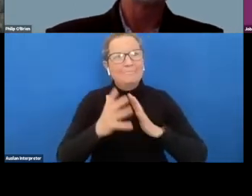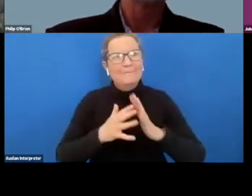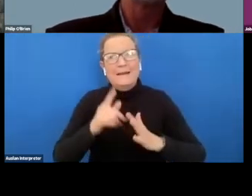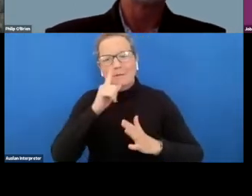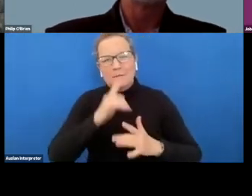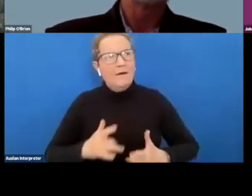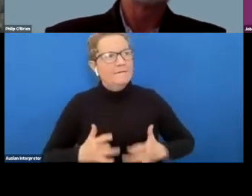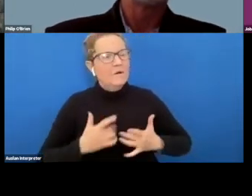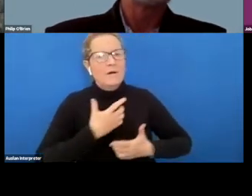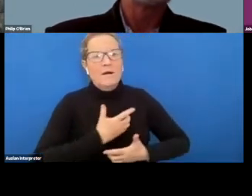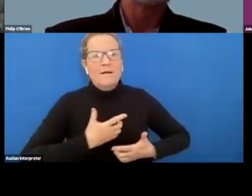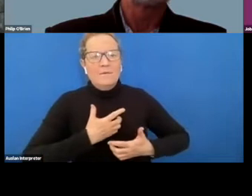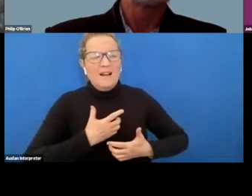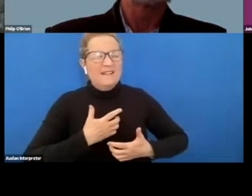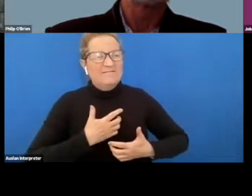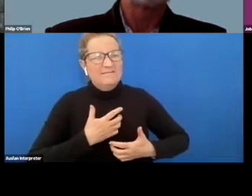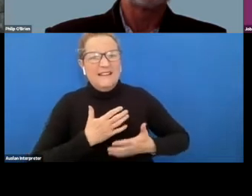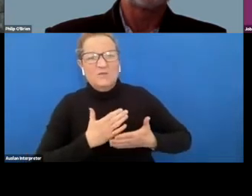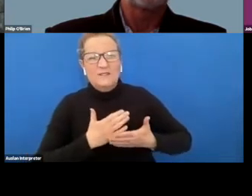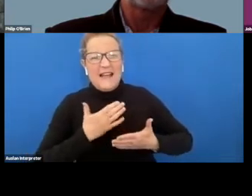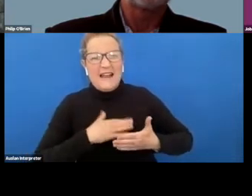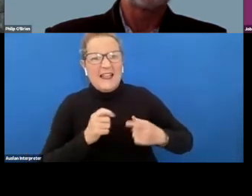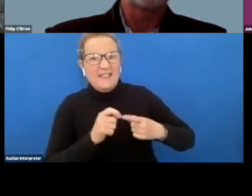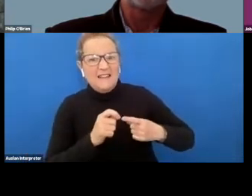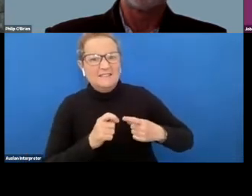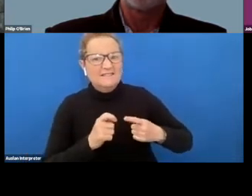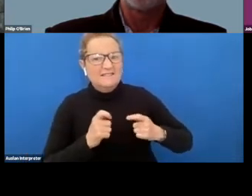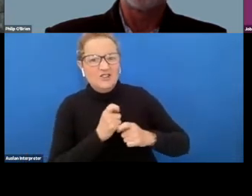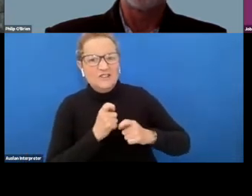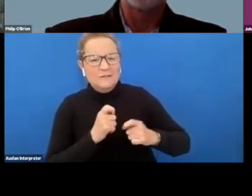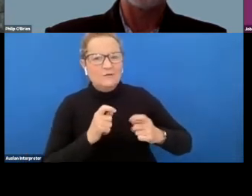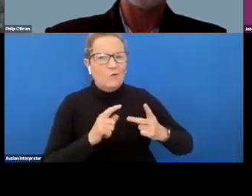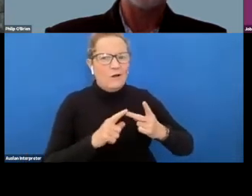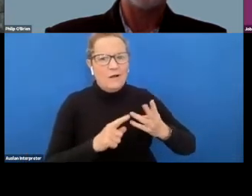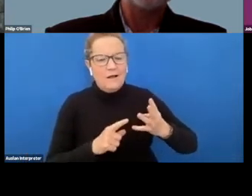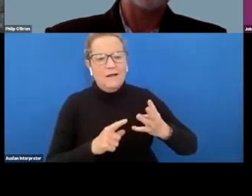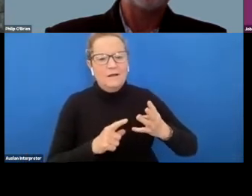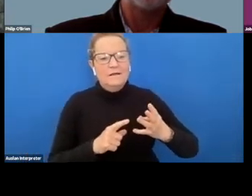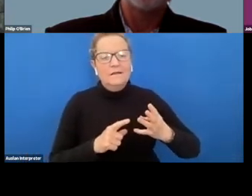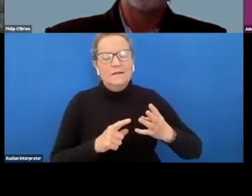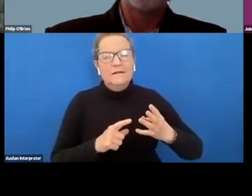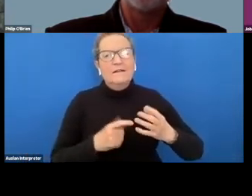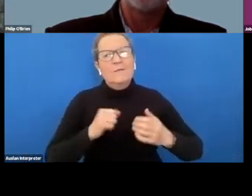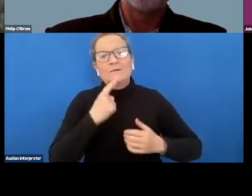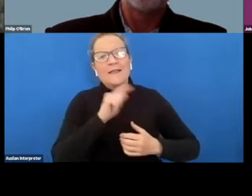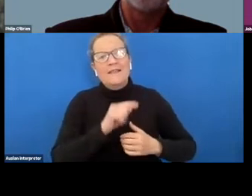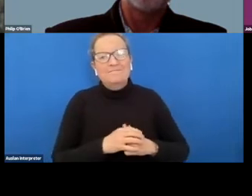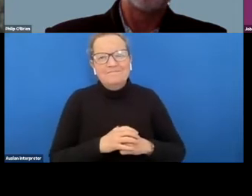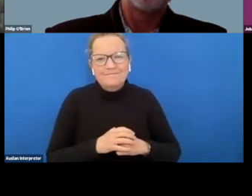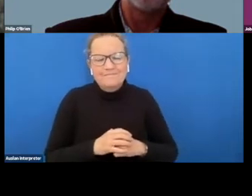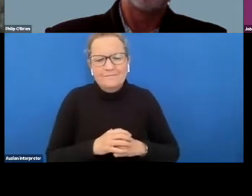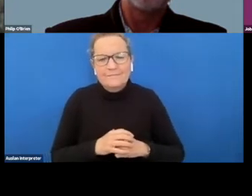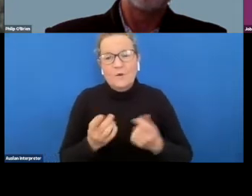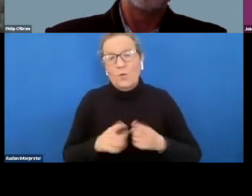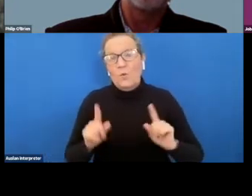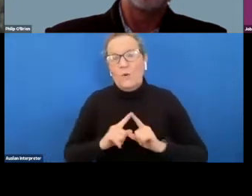sharing any adjustments or any requirements they might have um yeah that's what i wanted to say but we we did a there was a not we